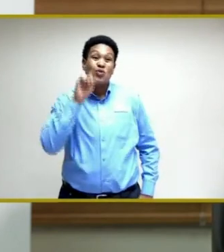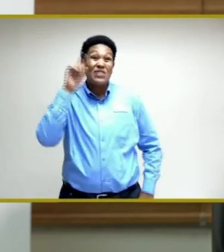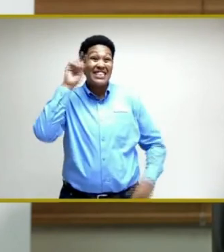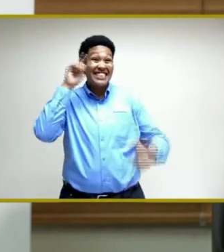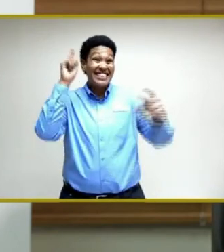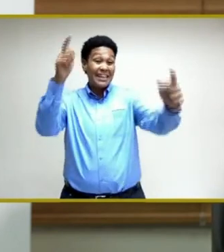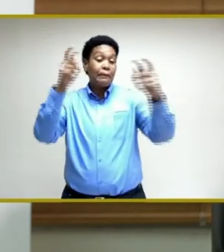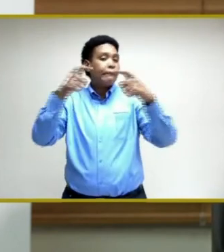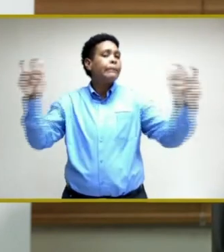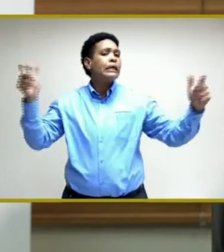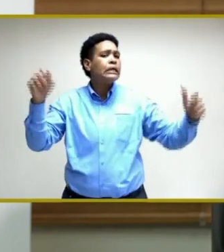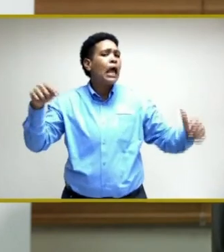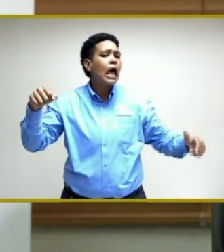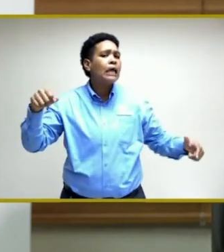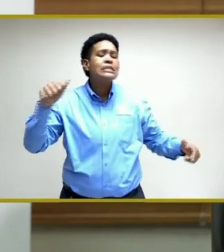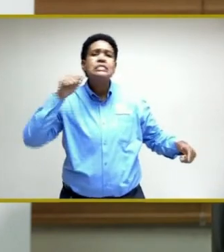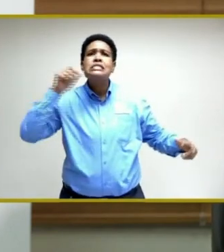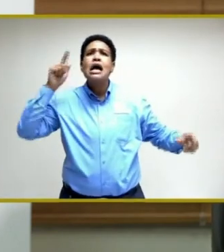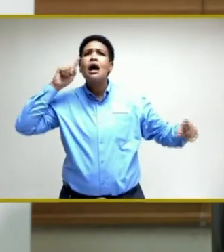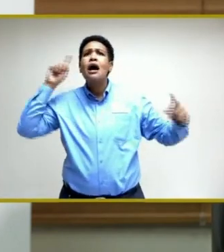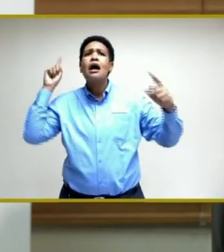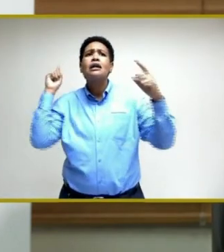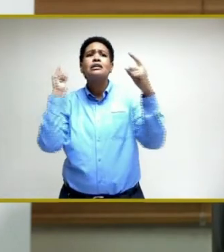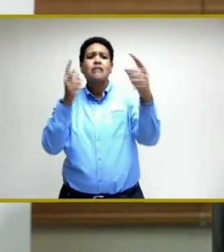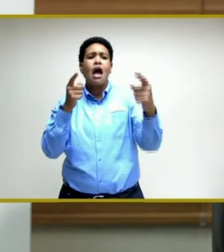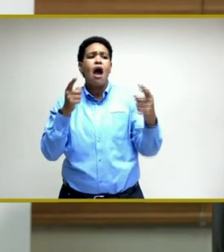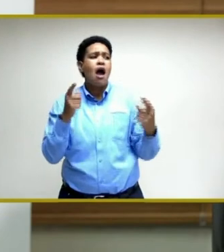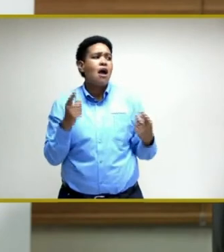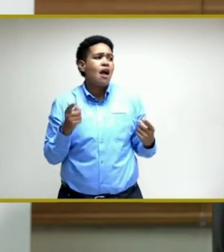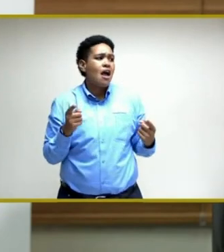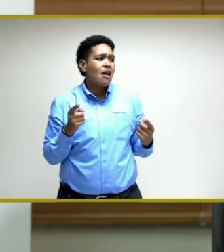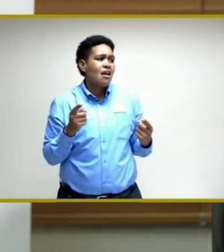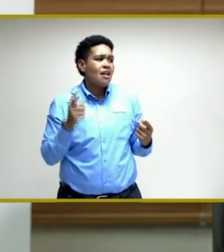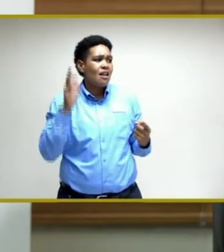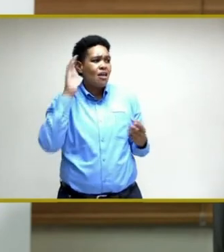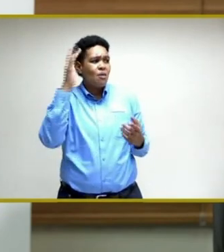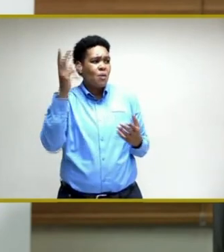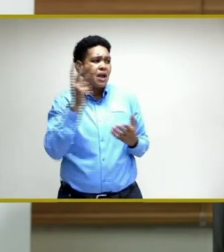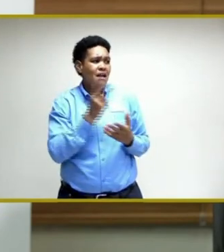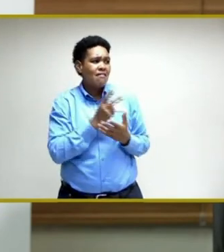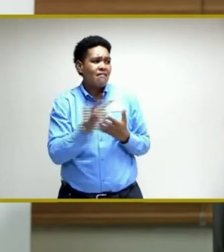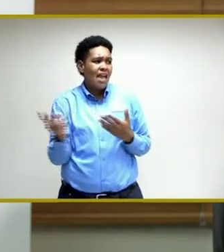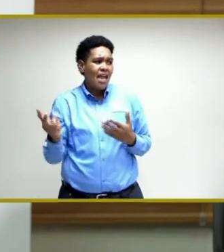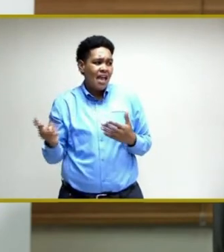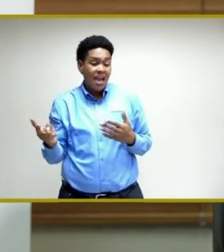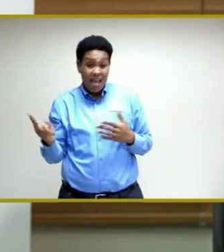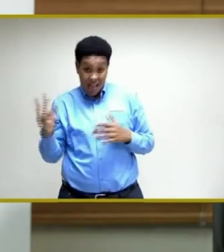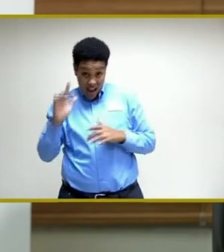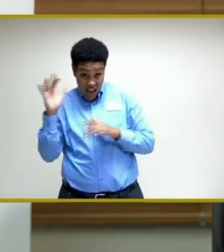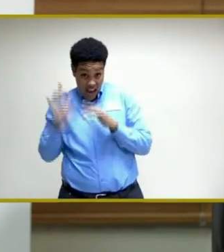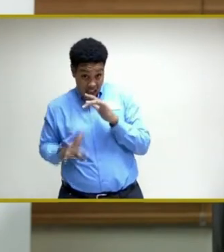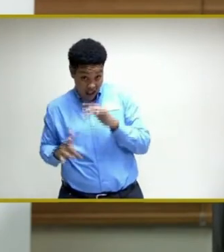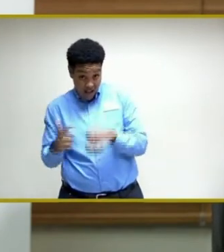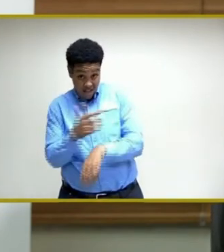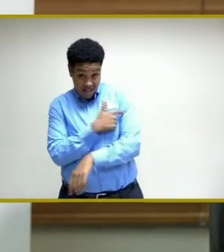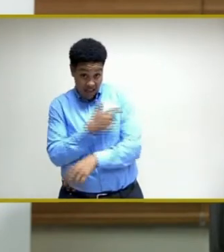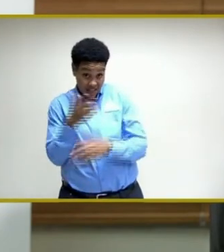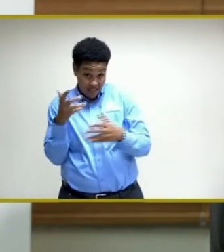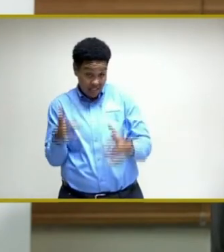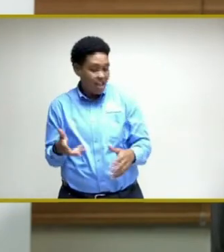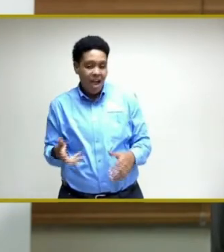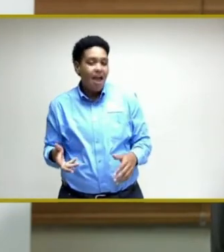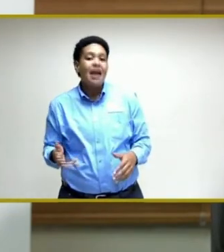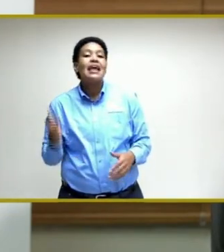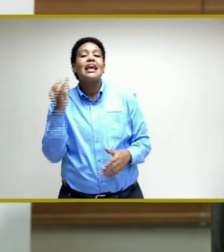target. It's not a target that will fail on account of a lack of vaccines. It's a